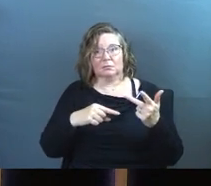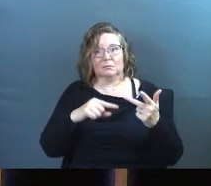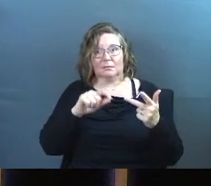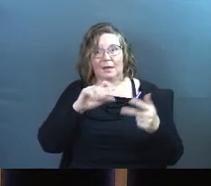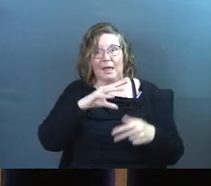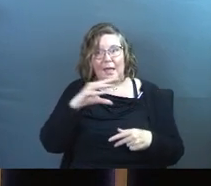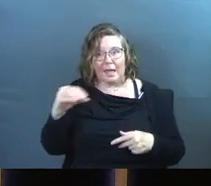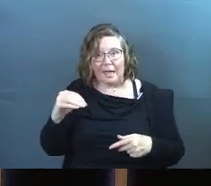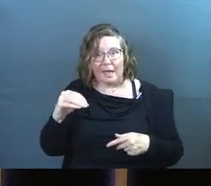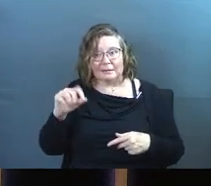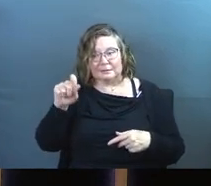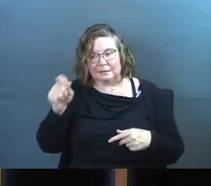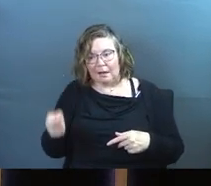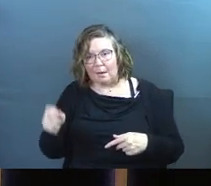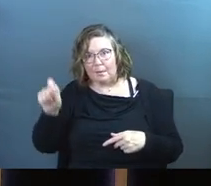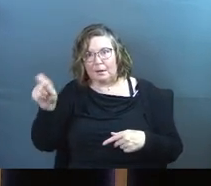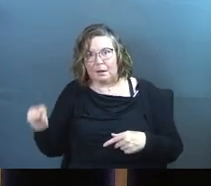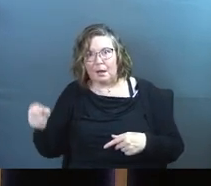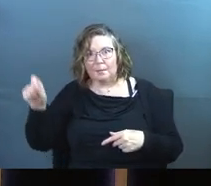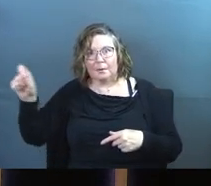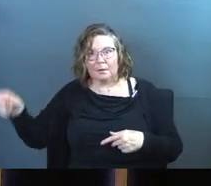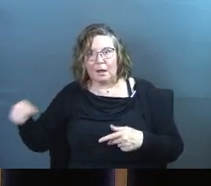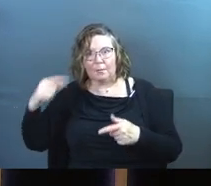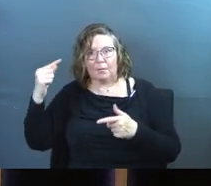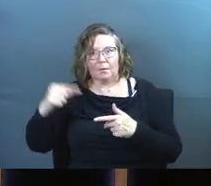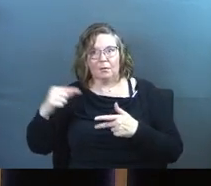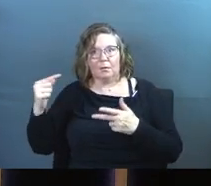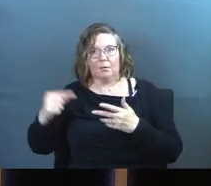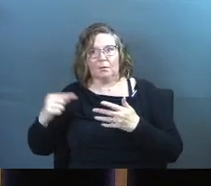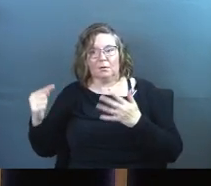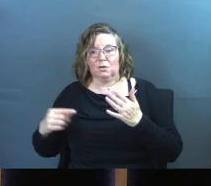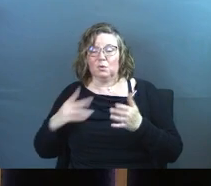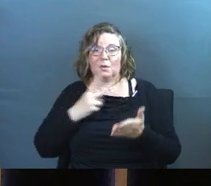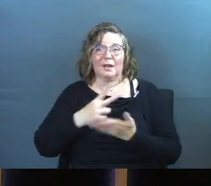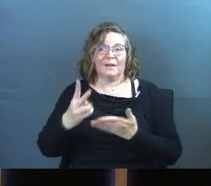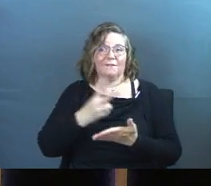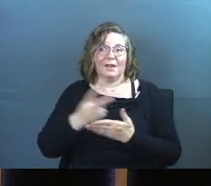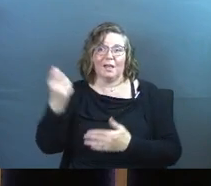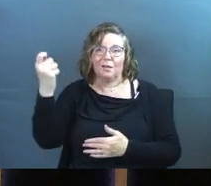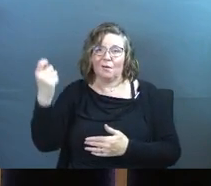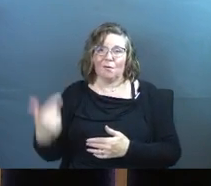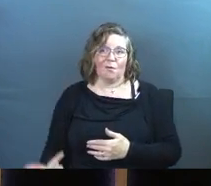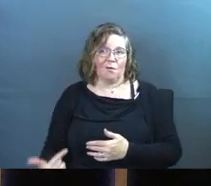commas in your identity statement that you've got for yourself, you can fail in all of them.